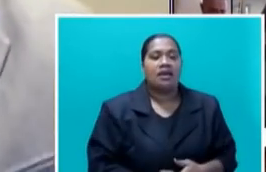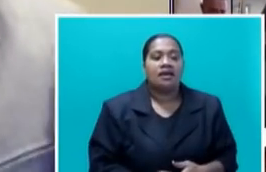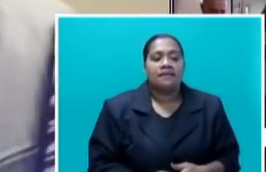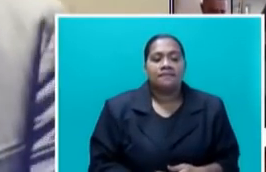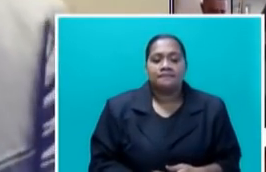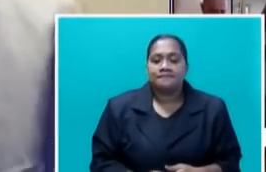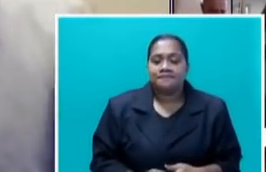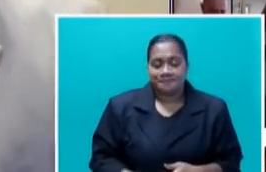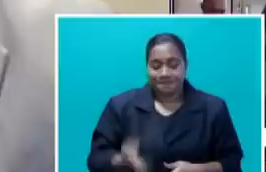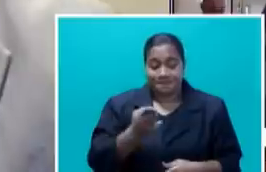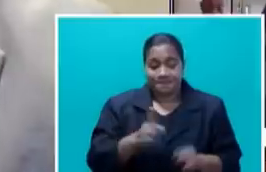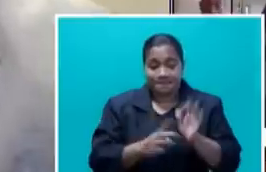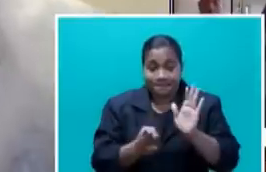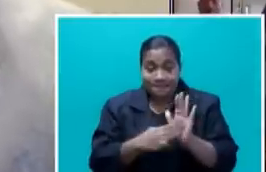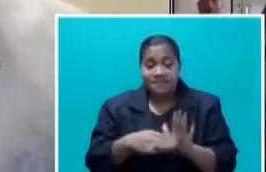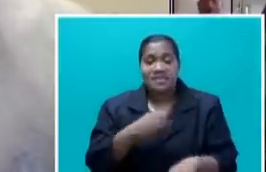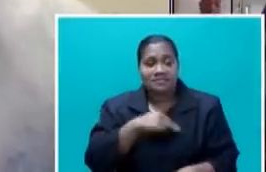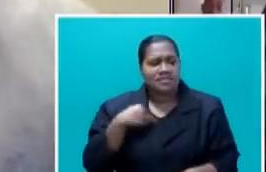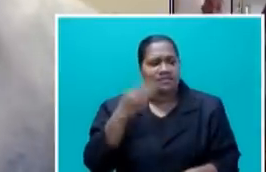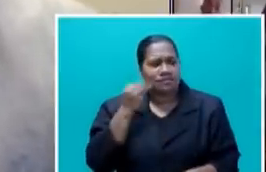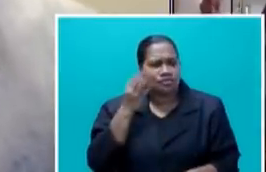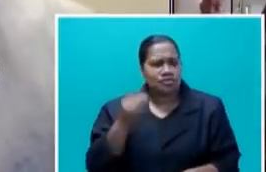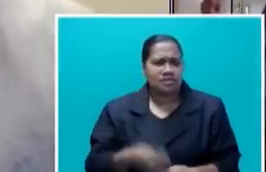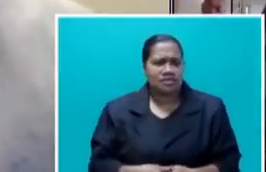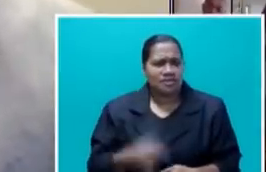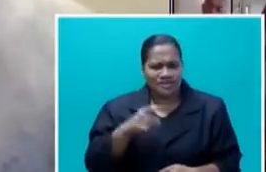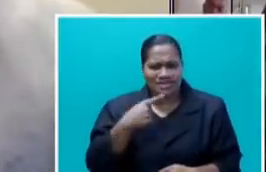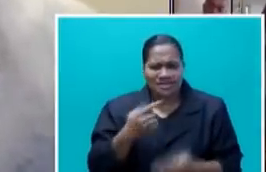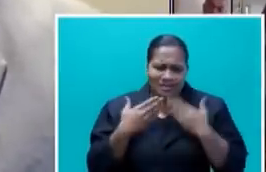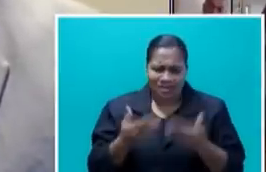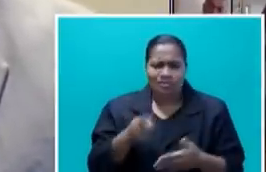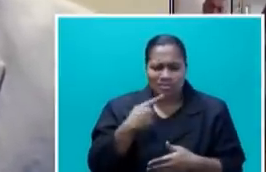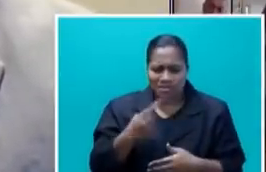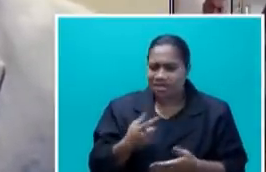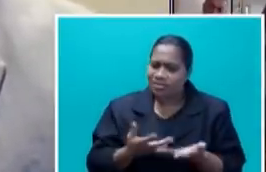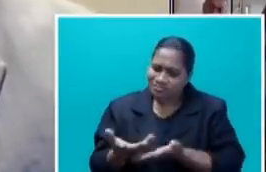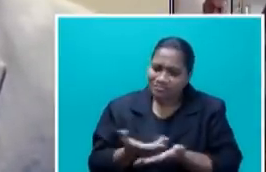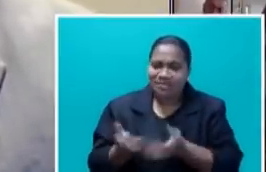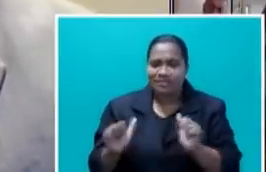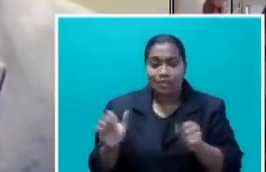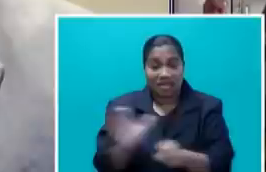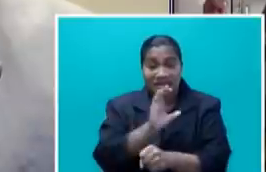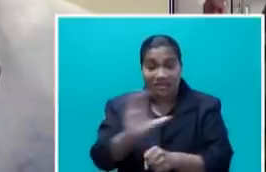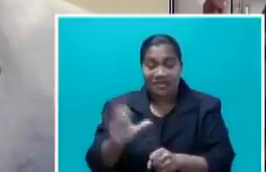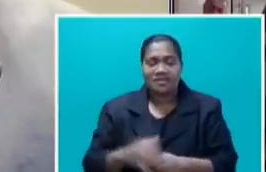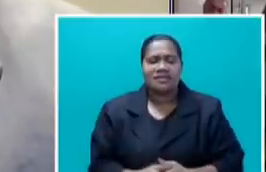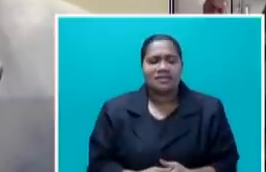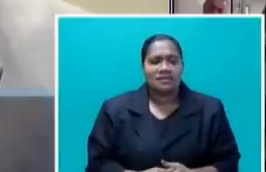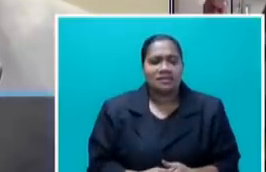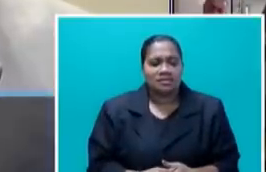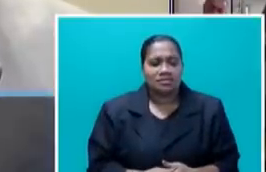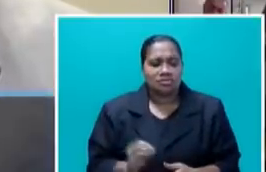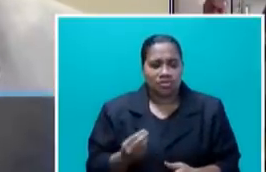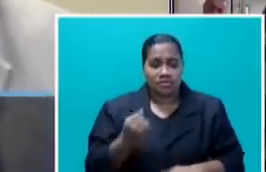Minister and Minister Fisuga. And I thank him for saying that he has consulted with the company and my take of it is that the government